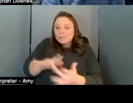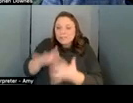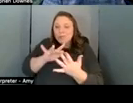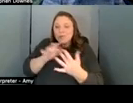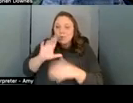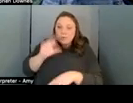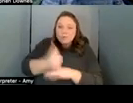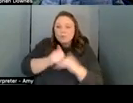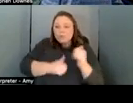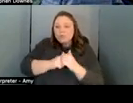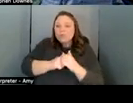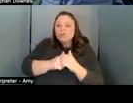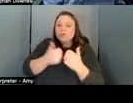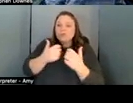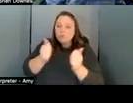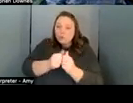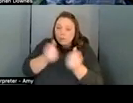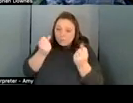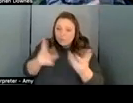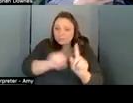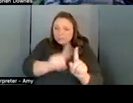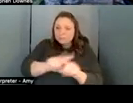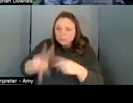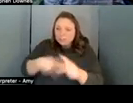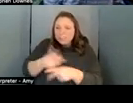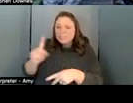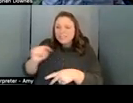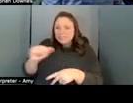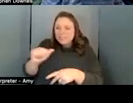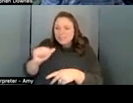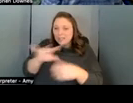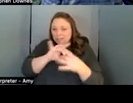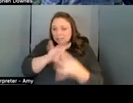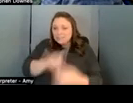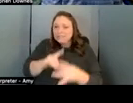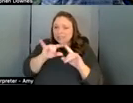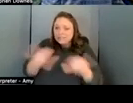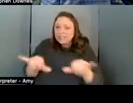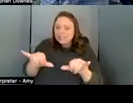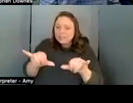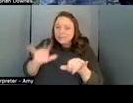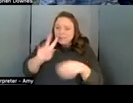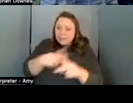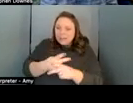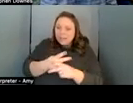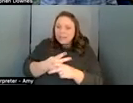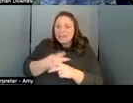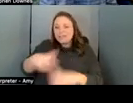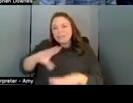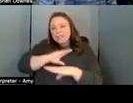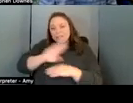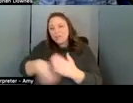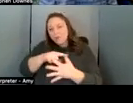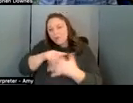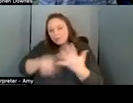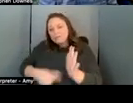of related data that satisfies the criteria uh you know it's been locked into